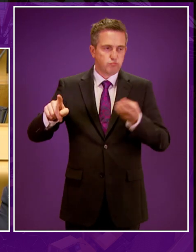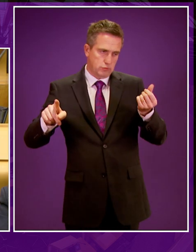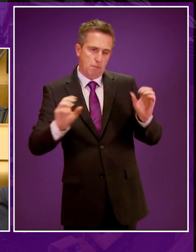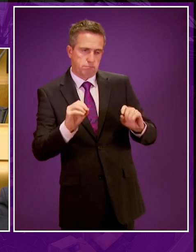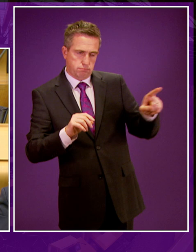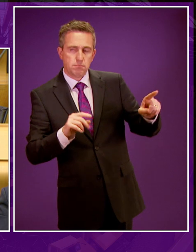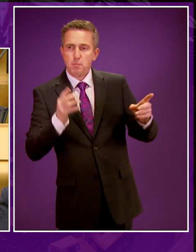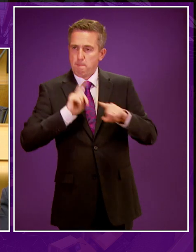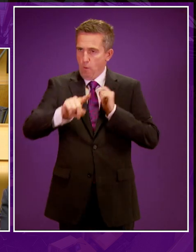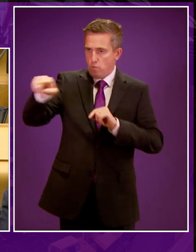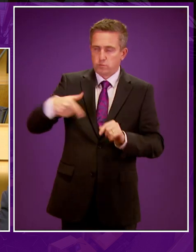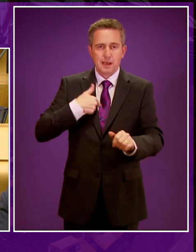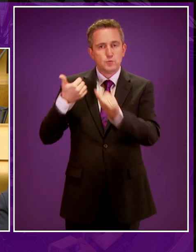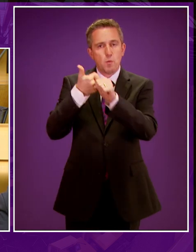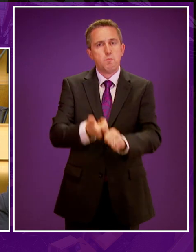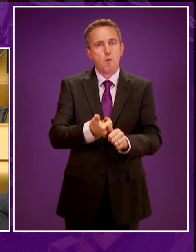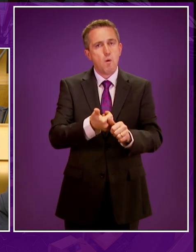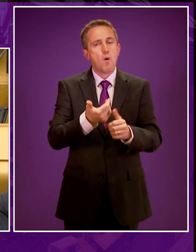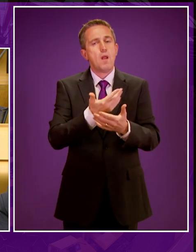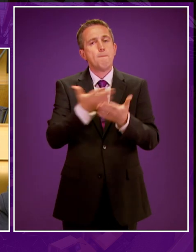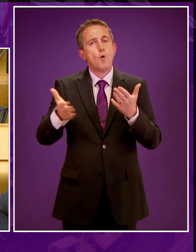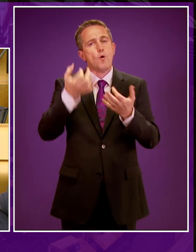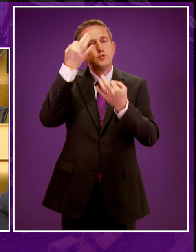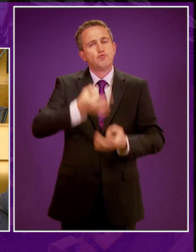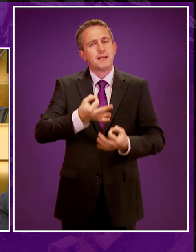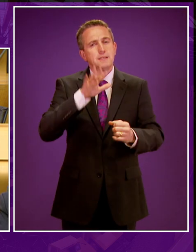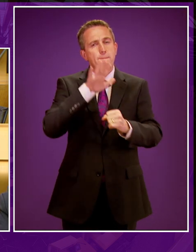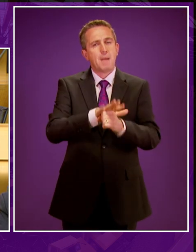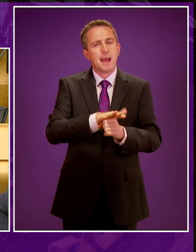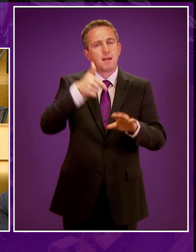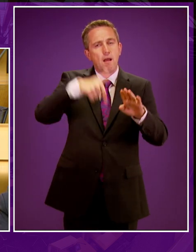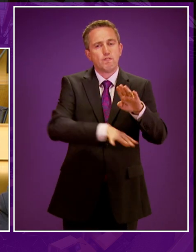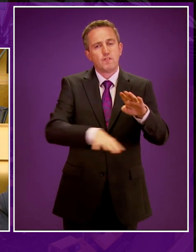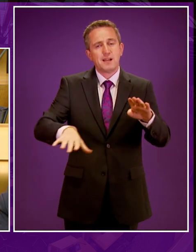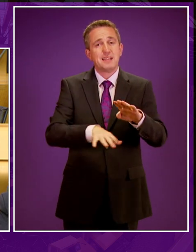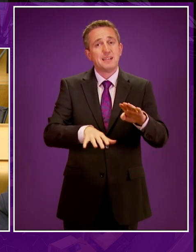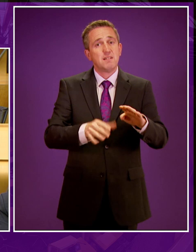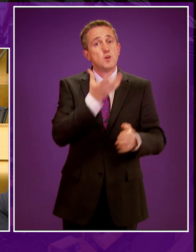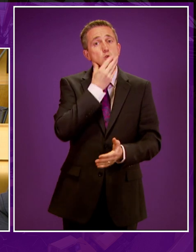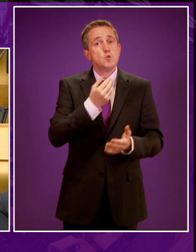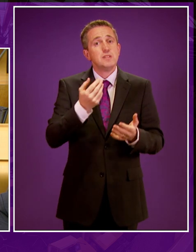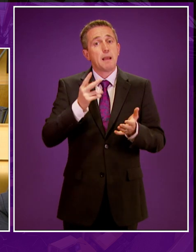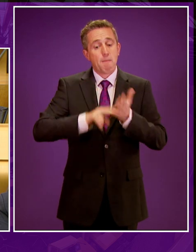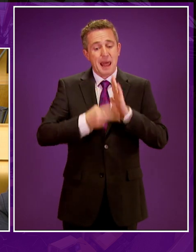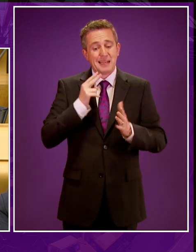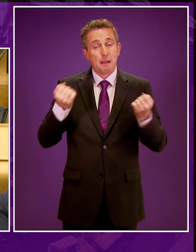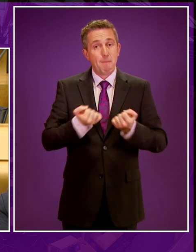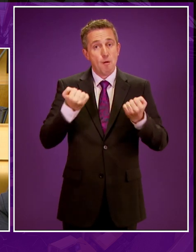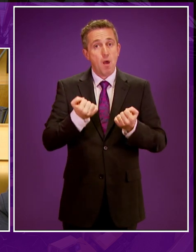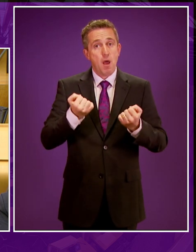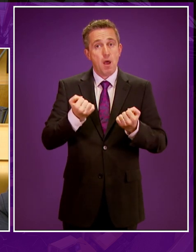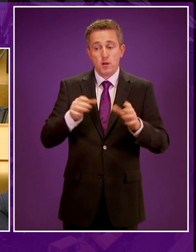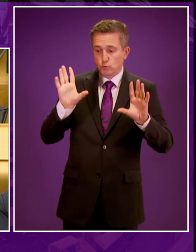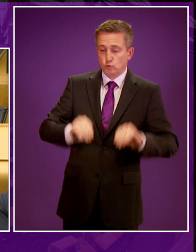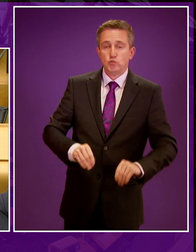Scottish Government's proposition for a strict and effective ban on fracking. Using planning powers to ensure applications for